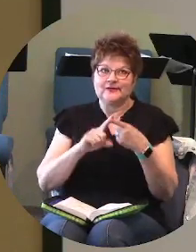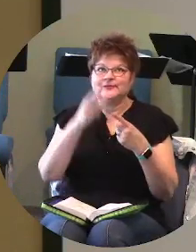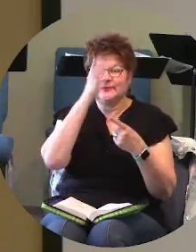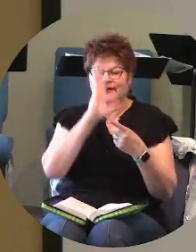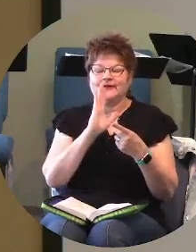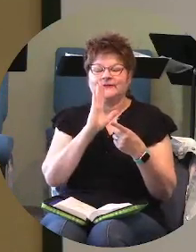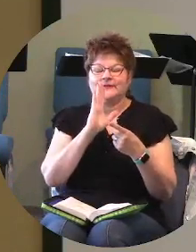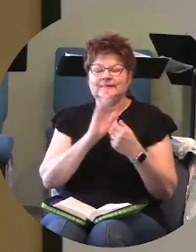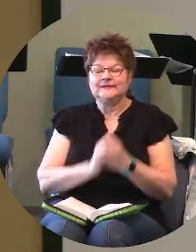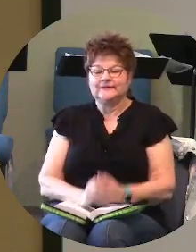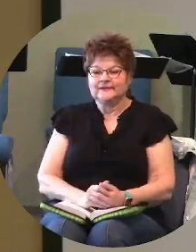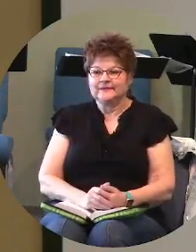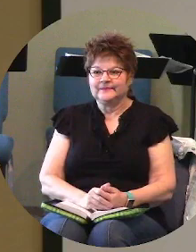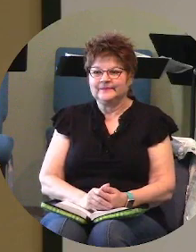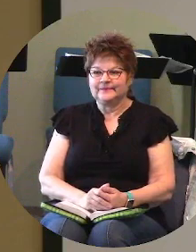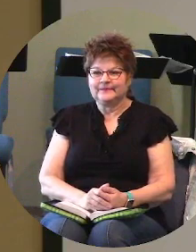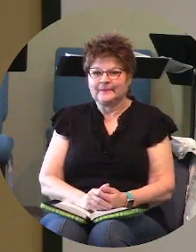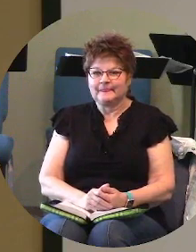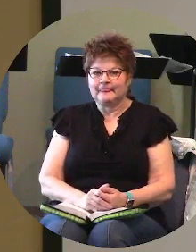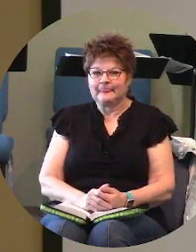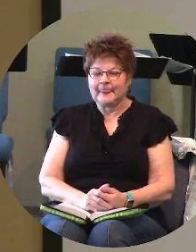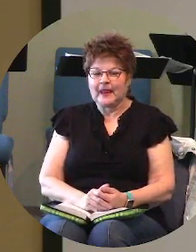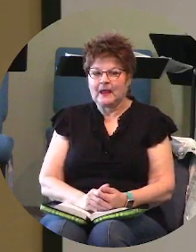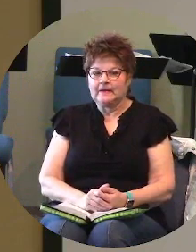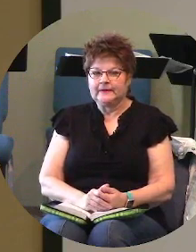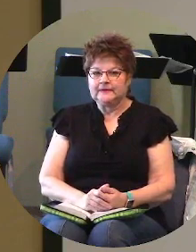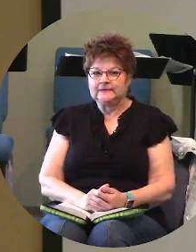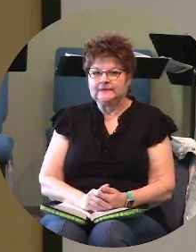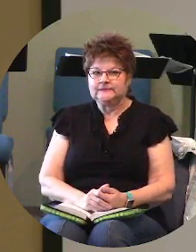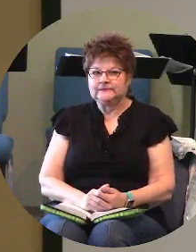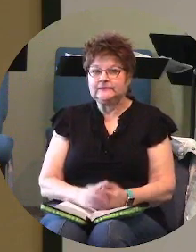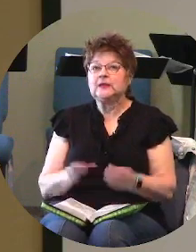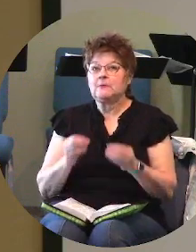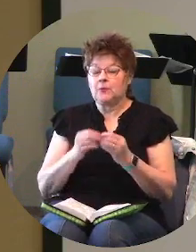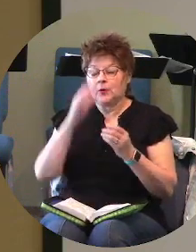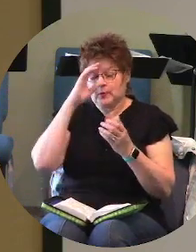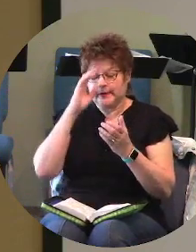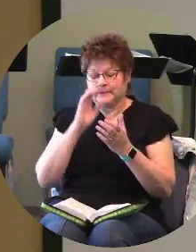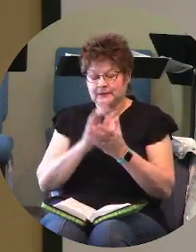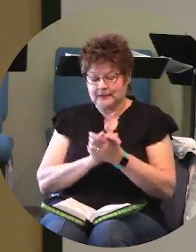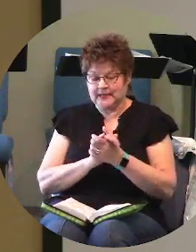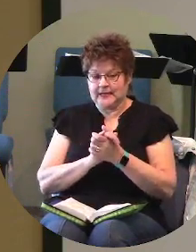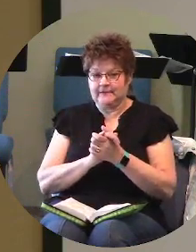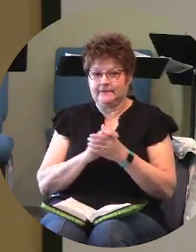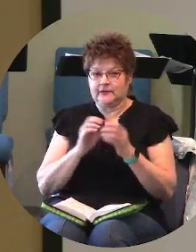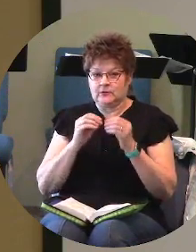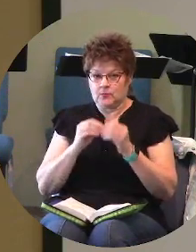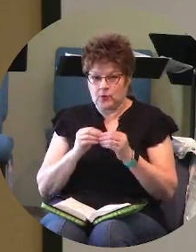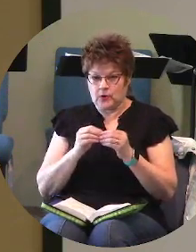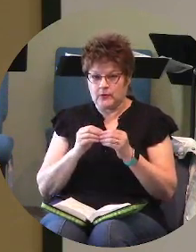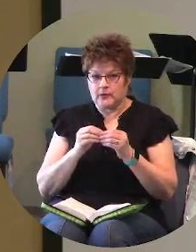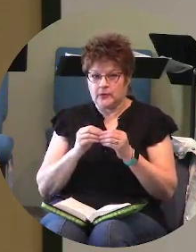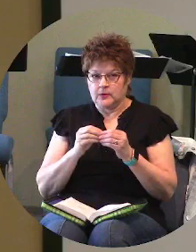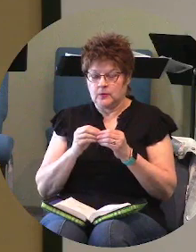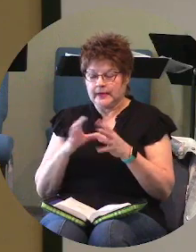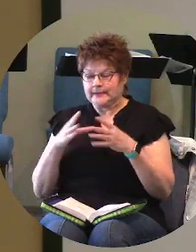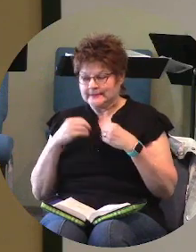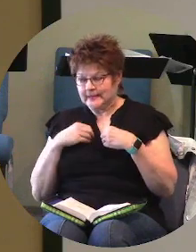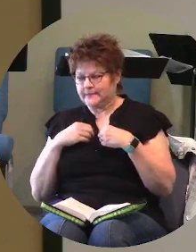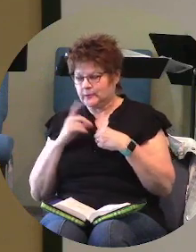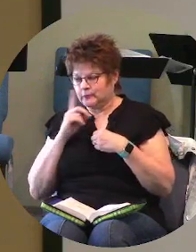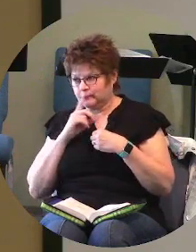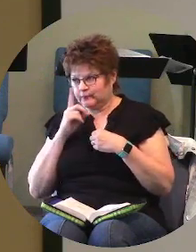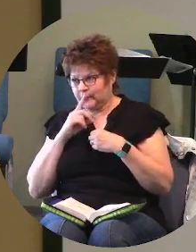and the more we believe the more we lean into those falsehoods the farther